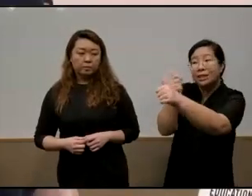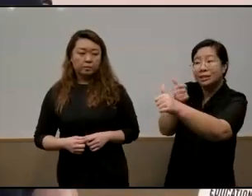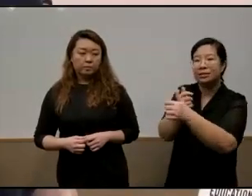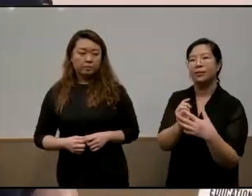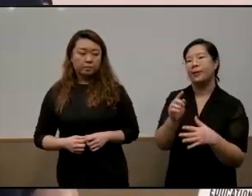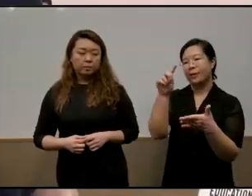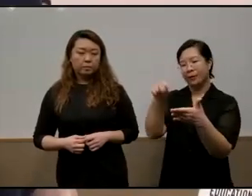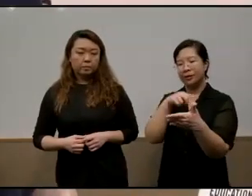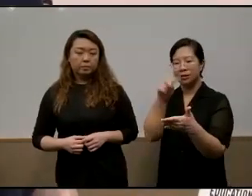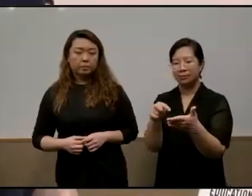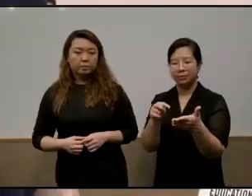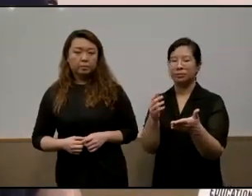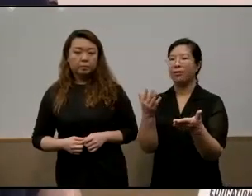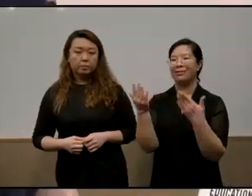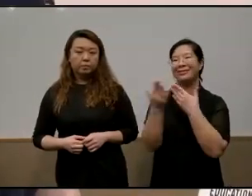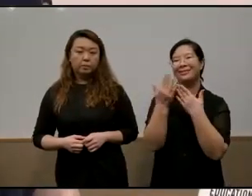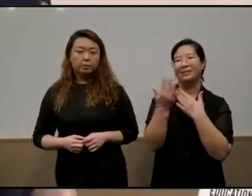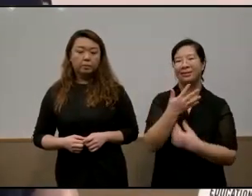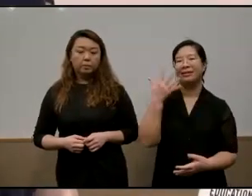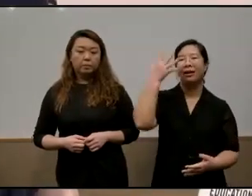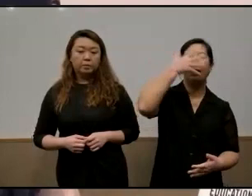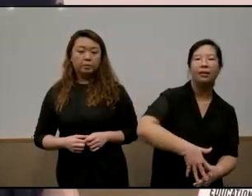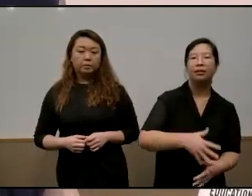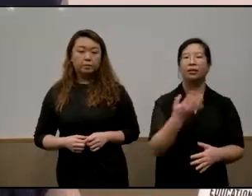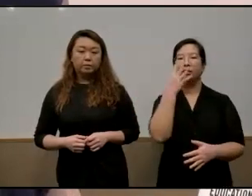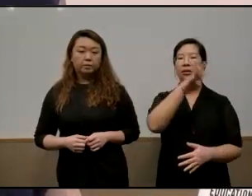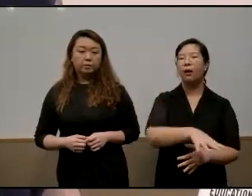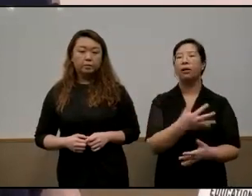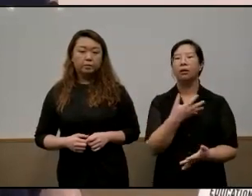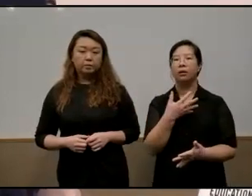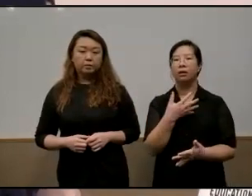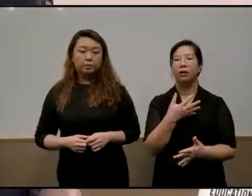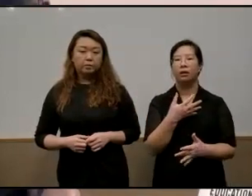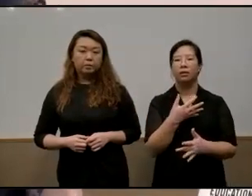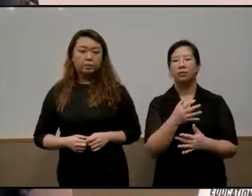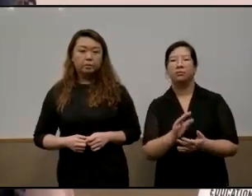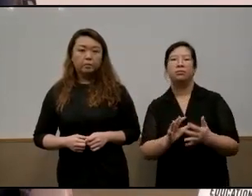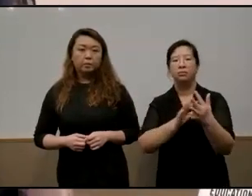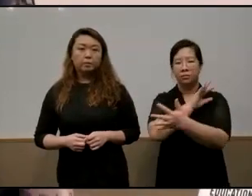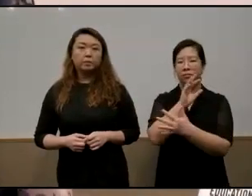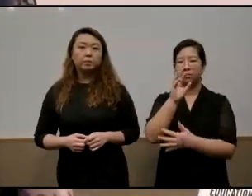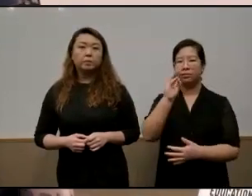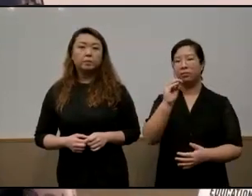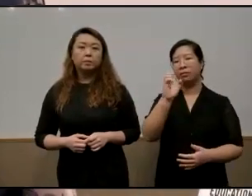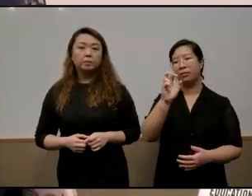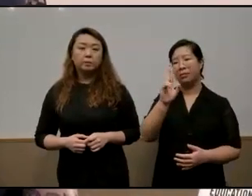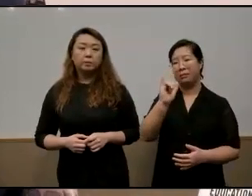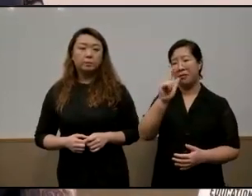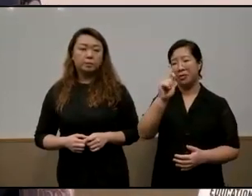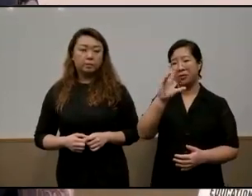left behind the neutrality of the smoke screen of meritocratic talk